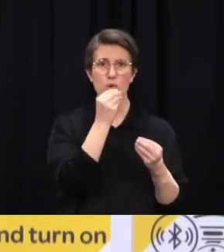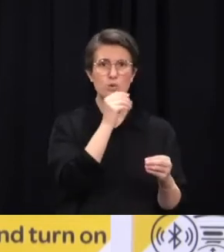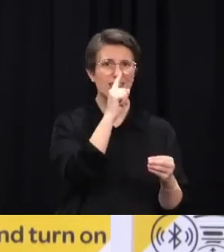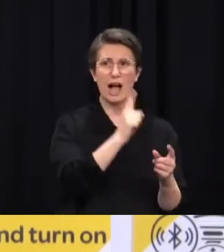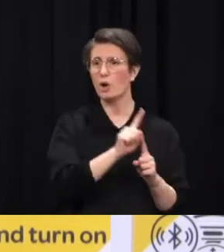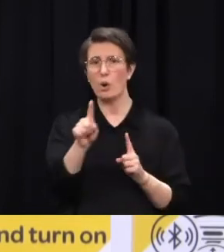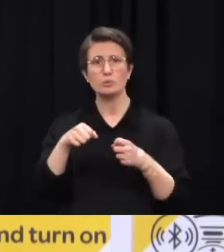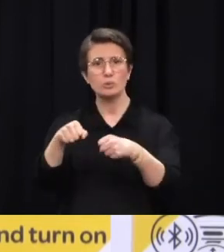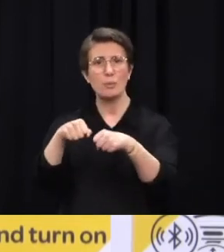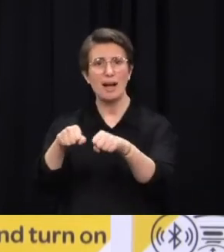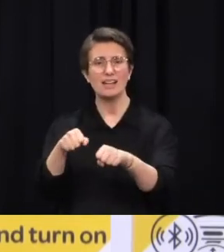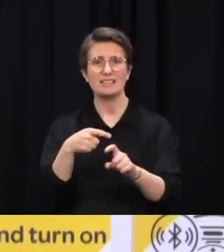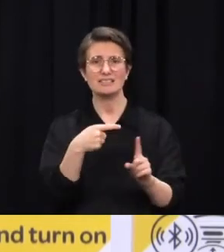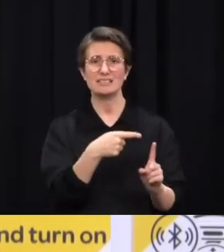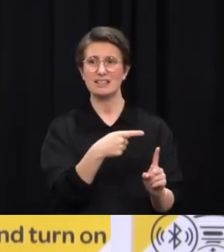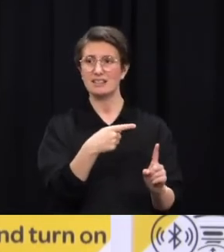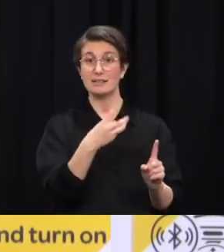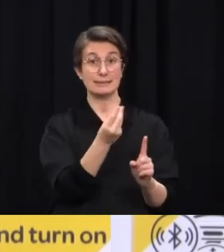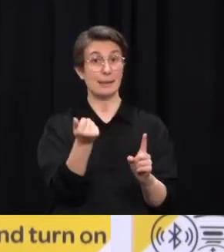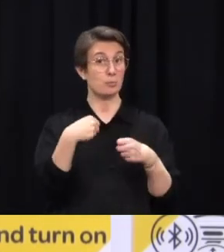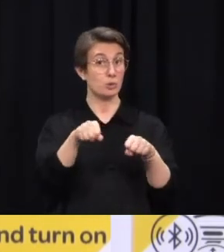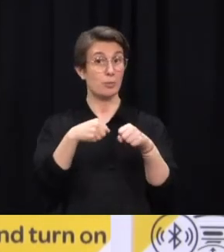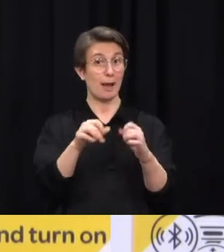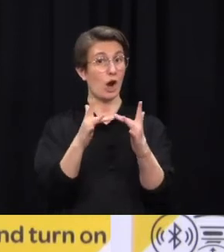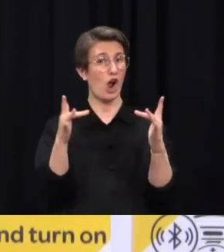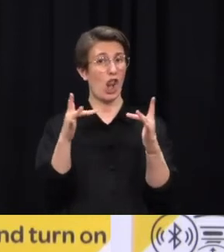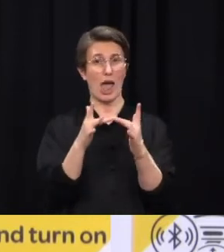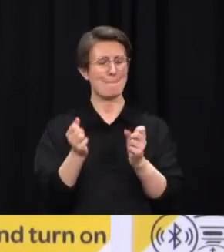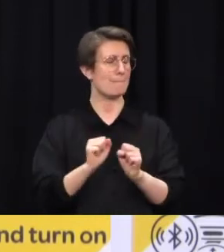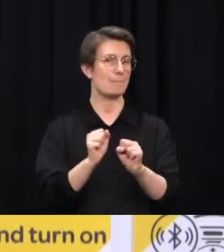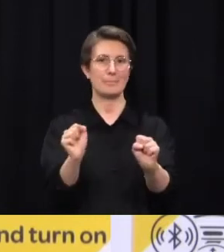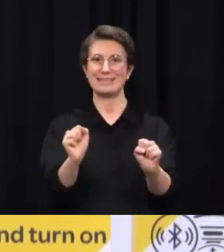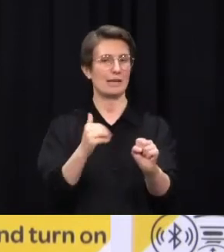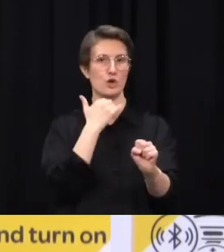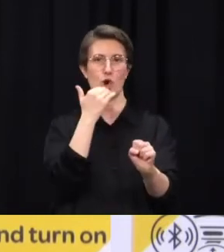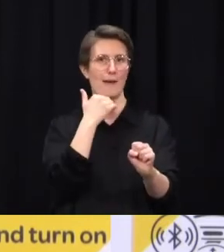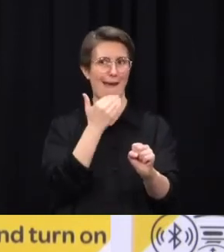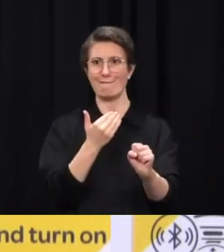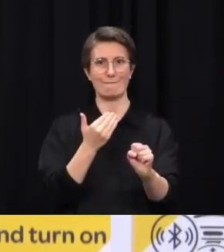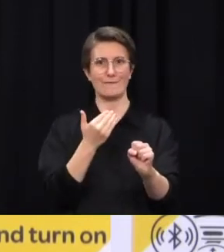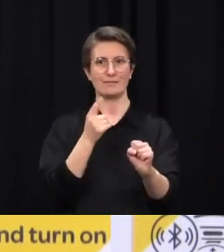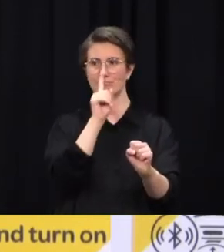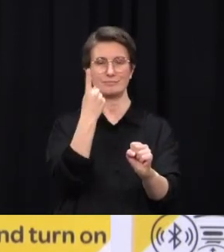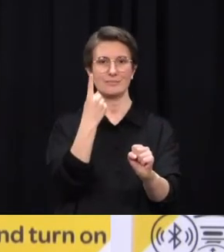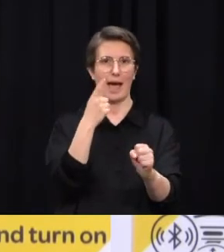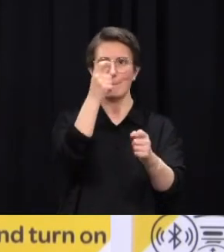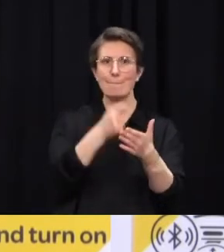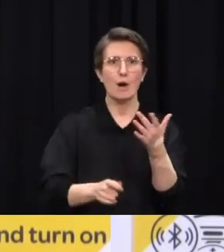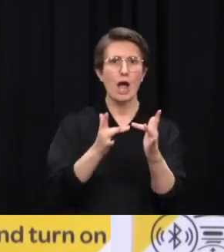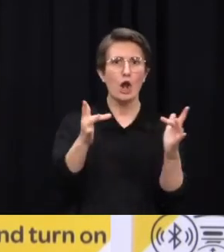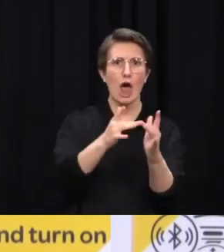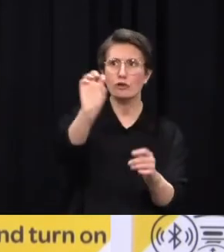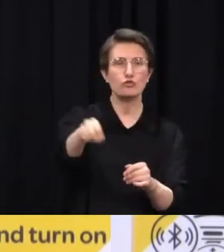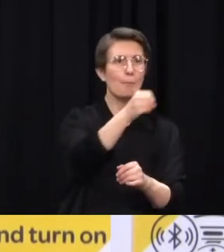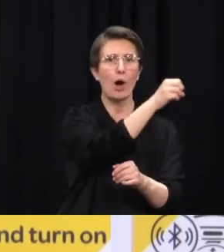can't even get click or collect or delivery now because they're just totally snowballed. I mean, is there enough support? And what can people do to say get groceries?